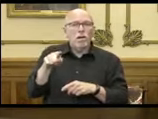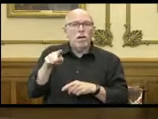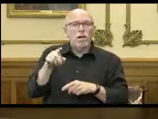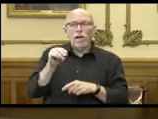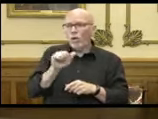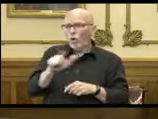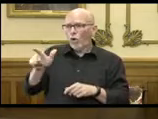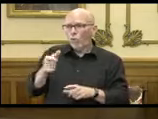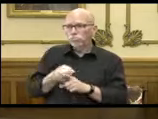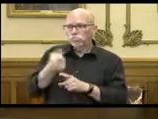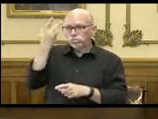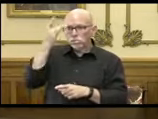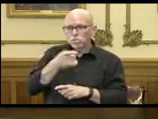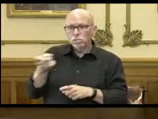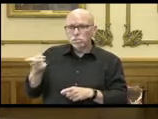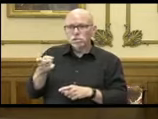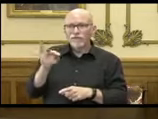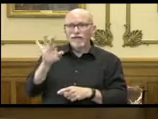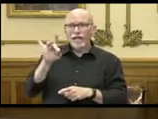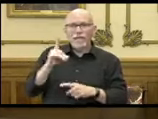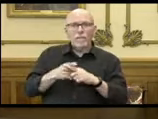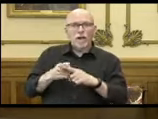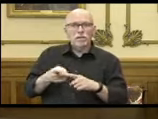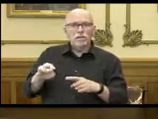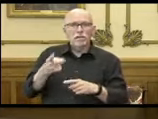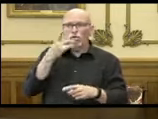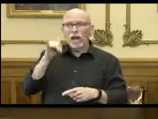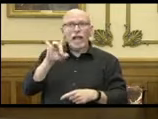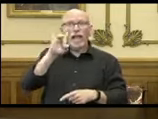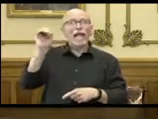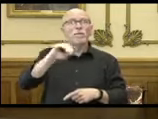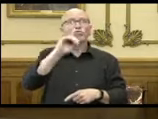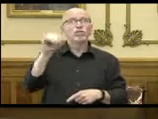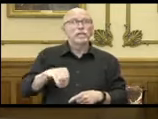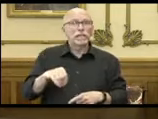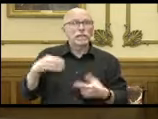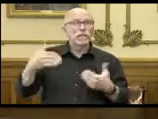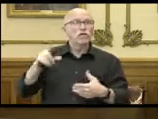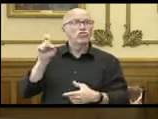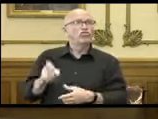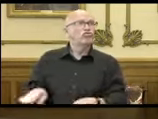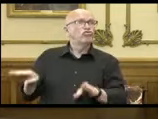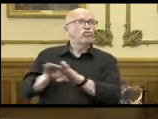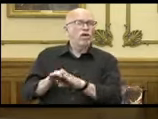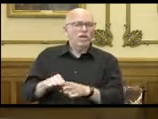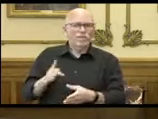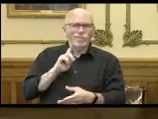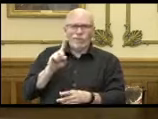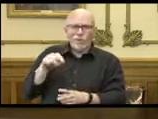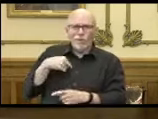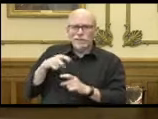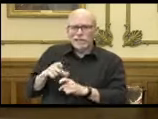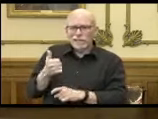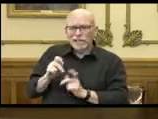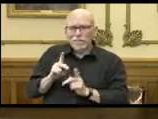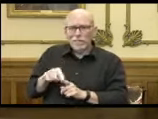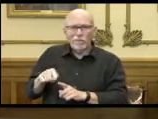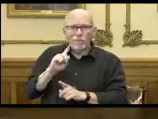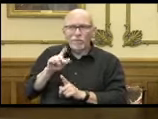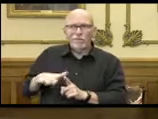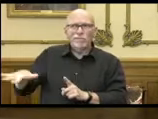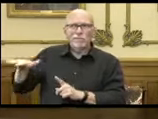were all sick and eight of them came back positive. And that would look like a county that really should not be open maybe for school. But realistically,